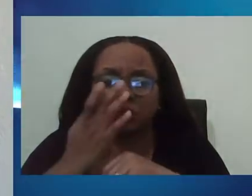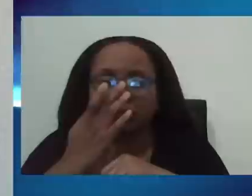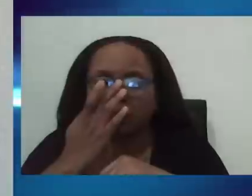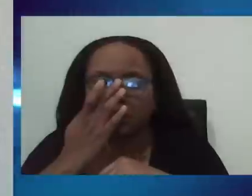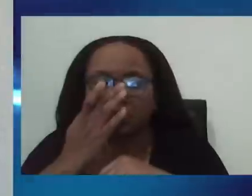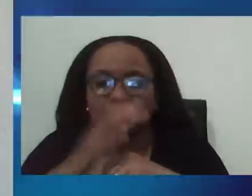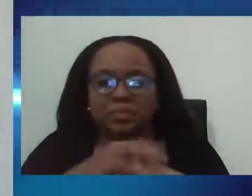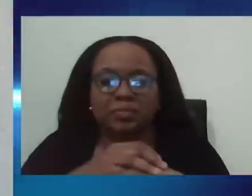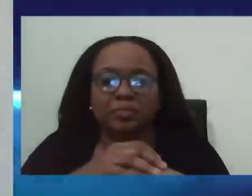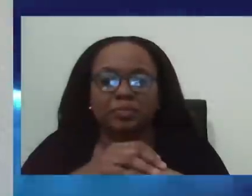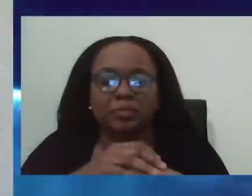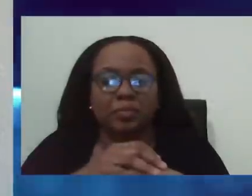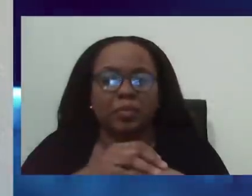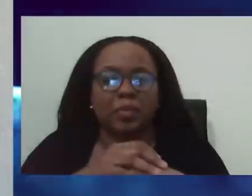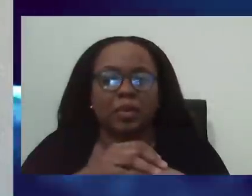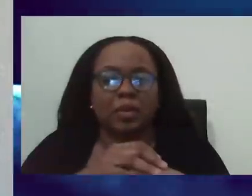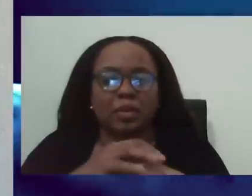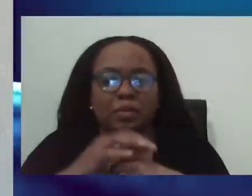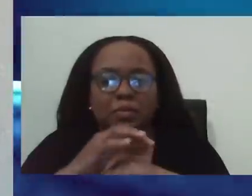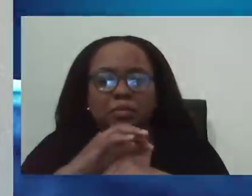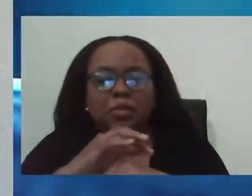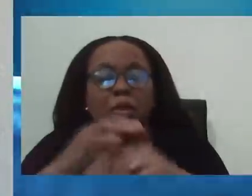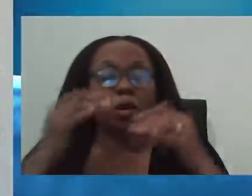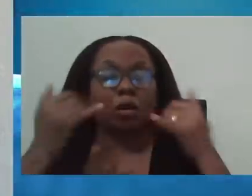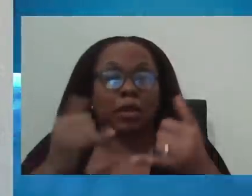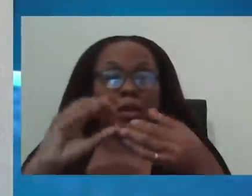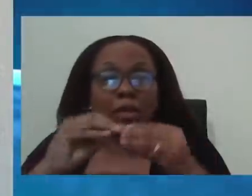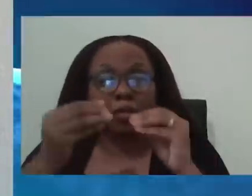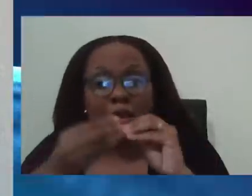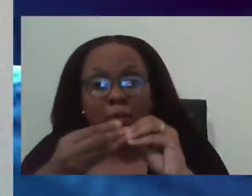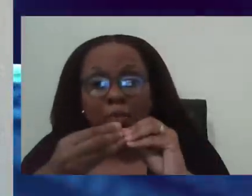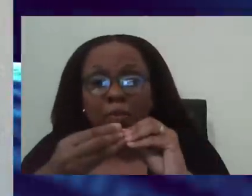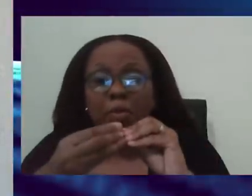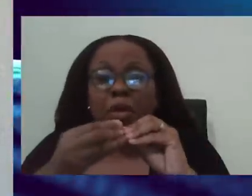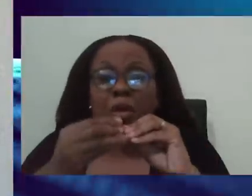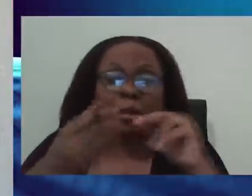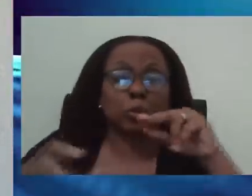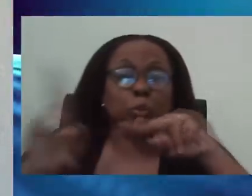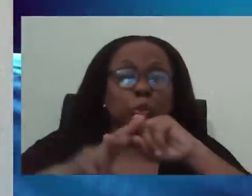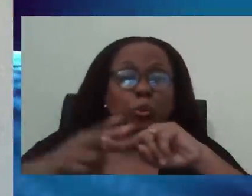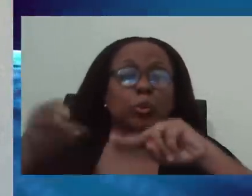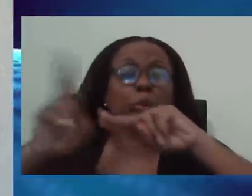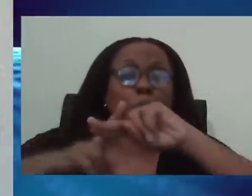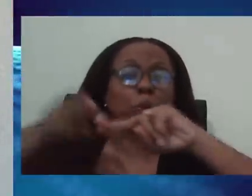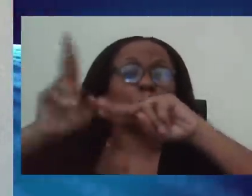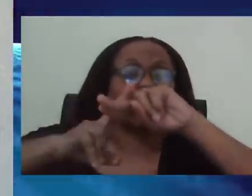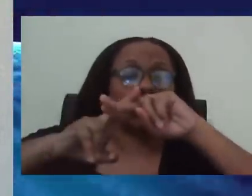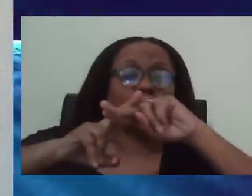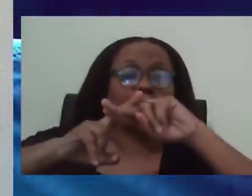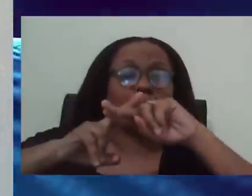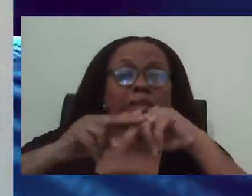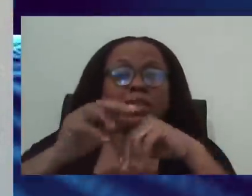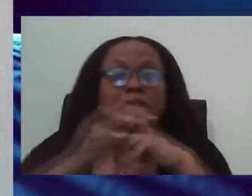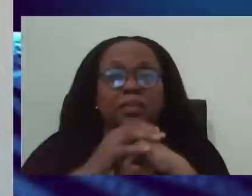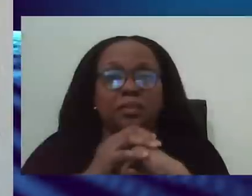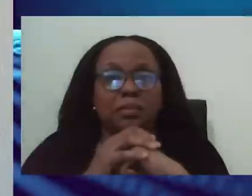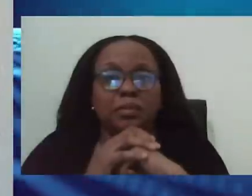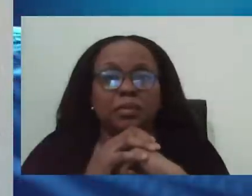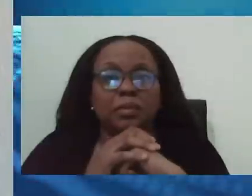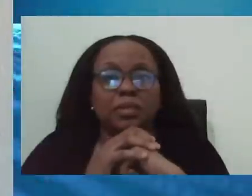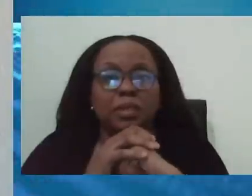not sufficient to slow it down. Will it, but I will also recognize that